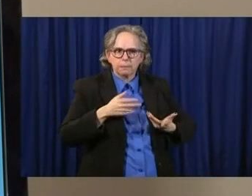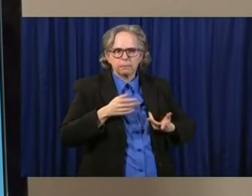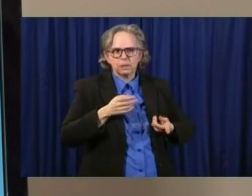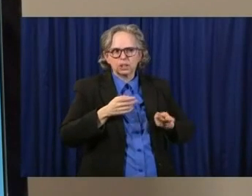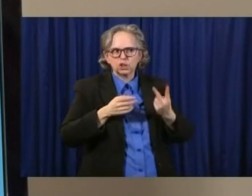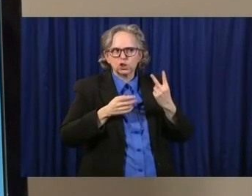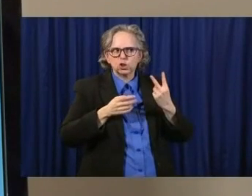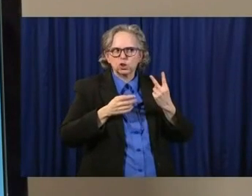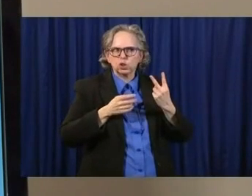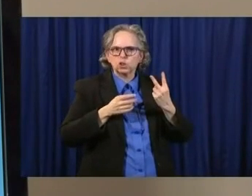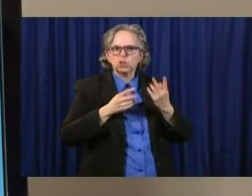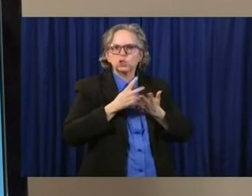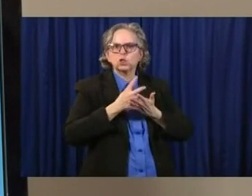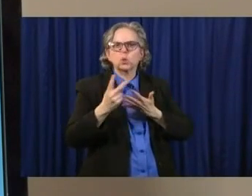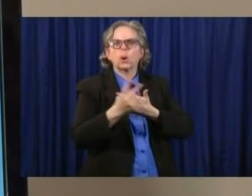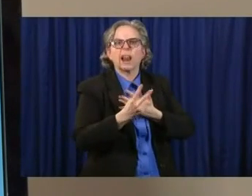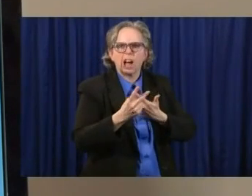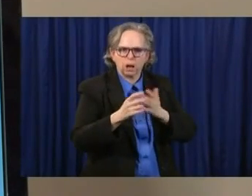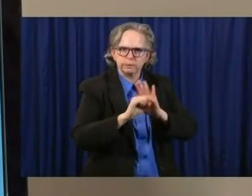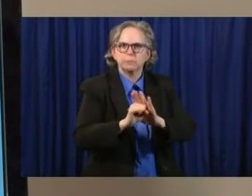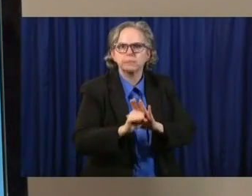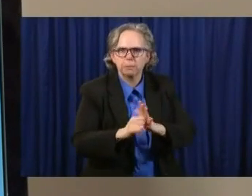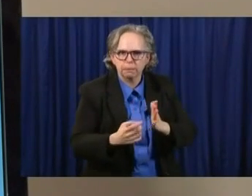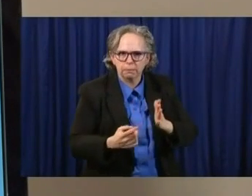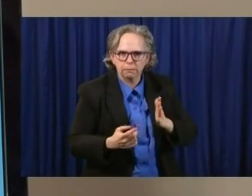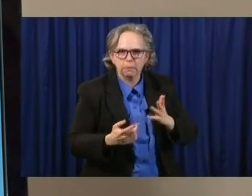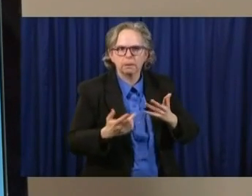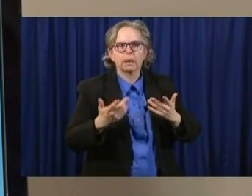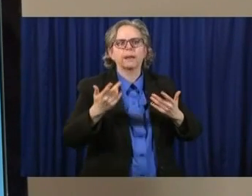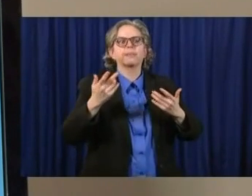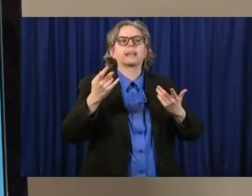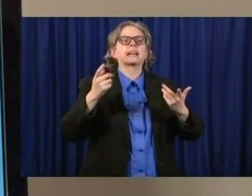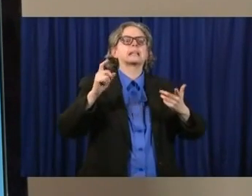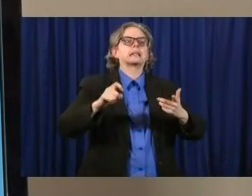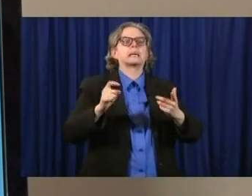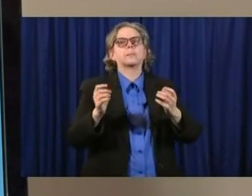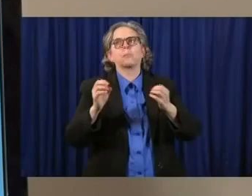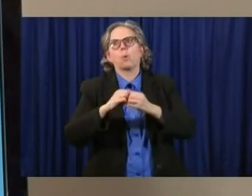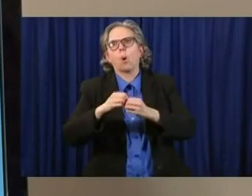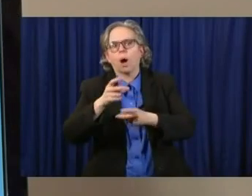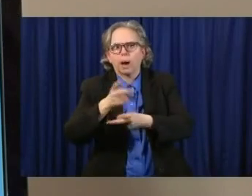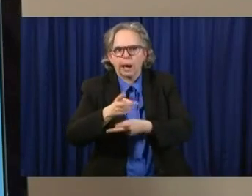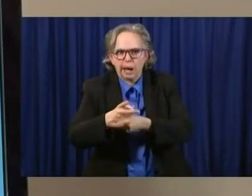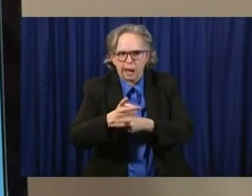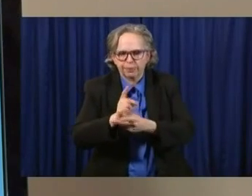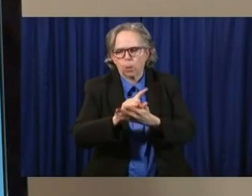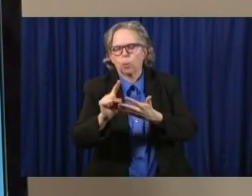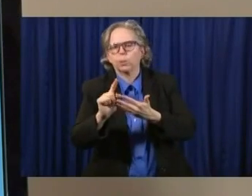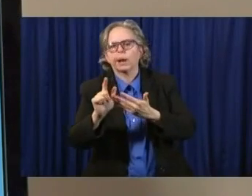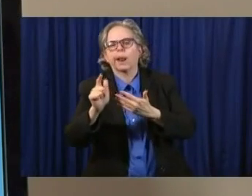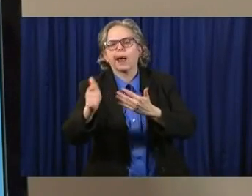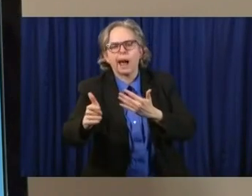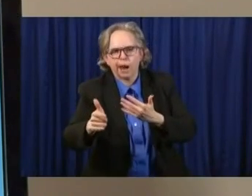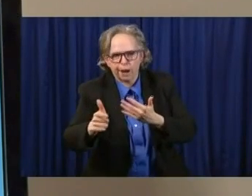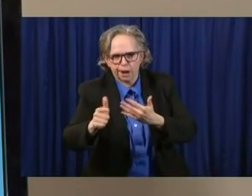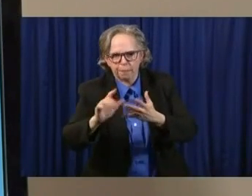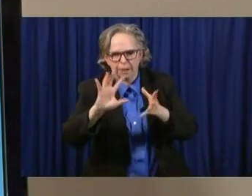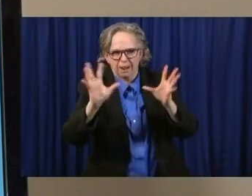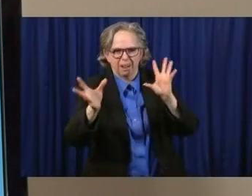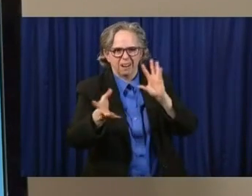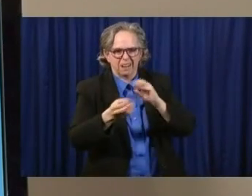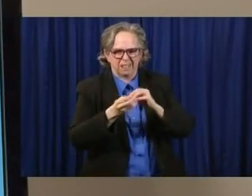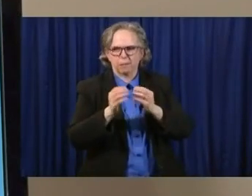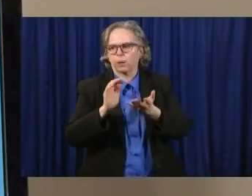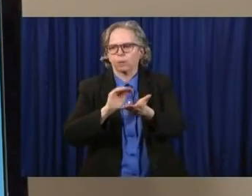takes another week before you might seek care for those symptoms, either be hospitalized or reach out to your doctor. And we know, of